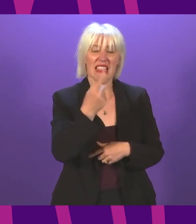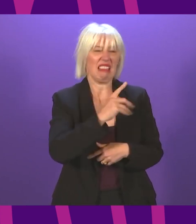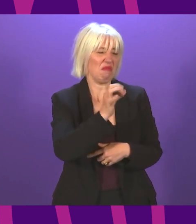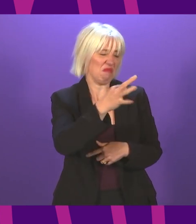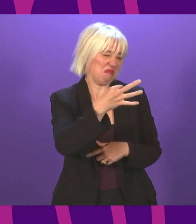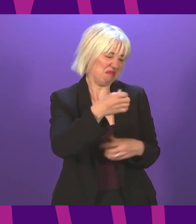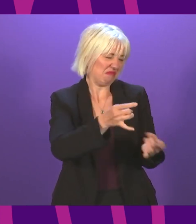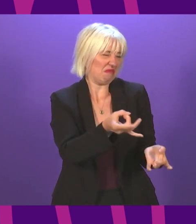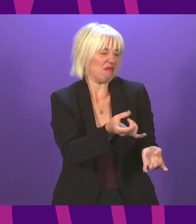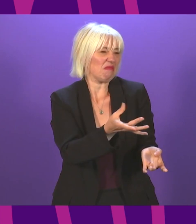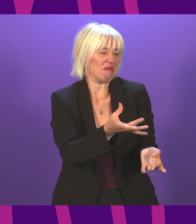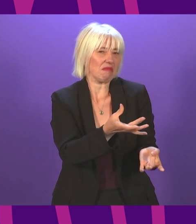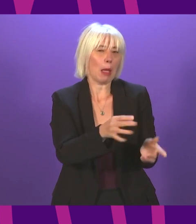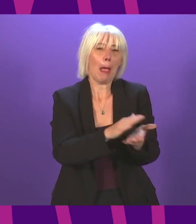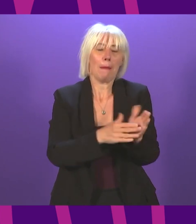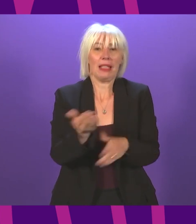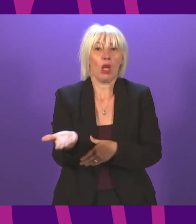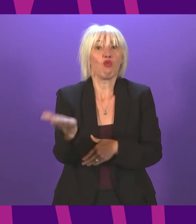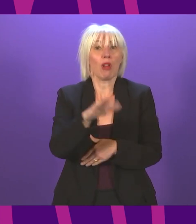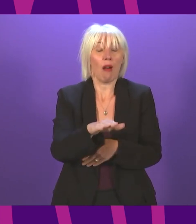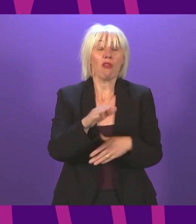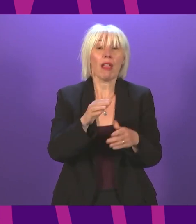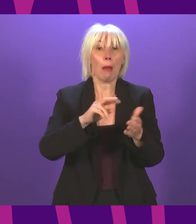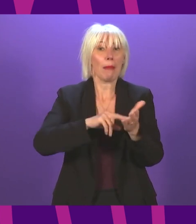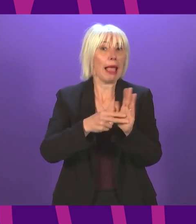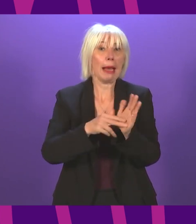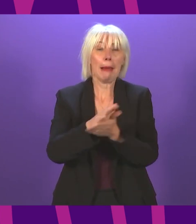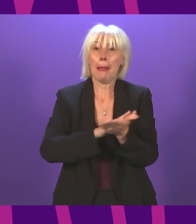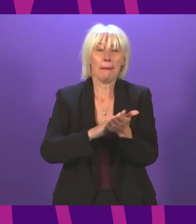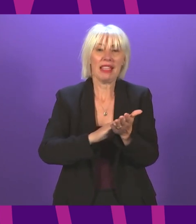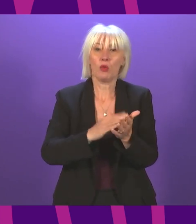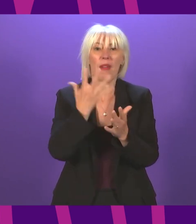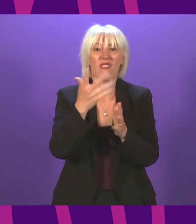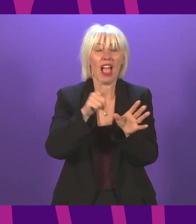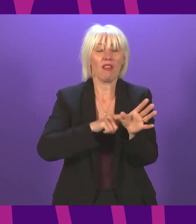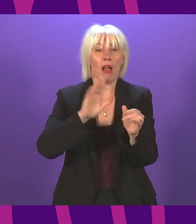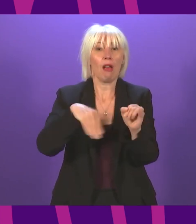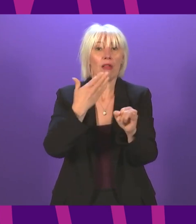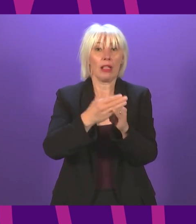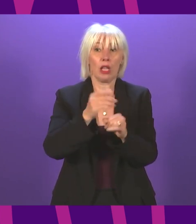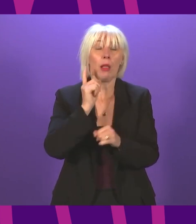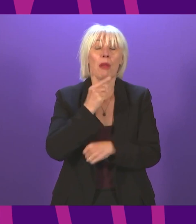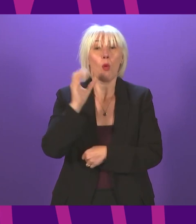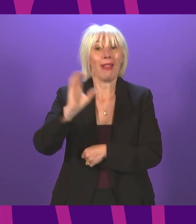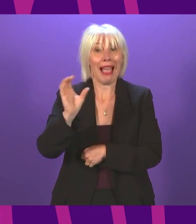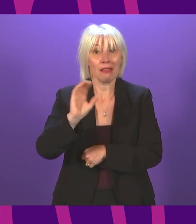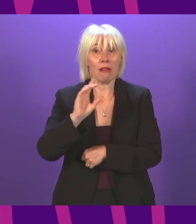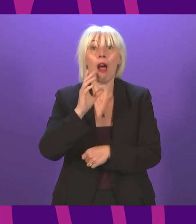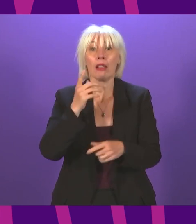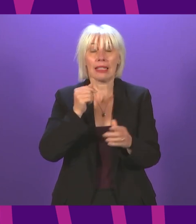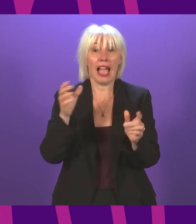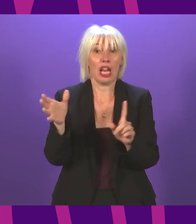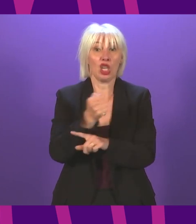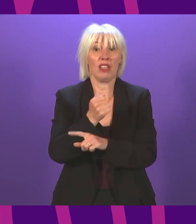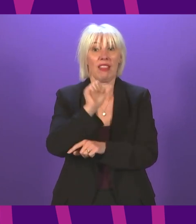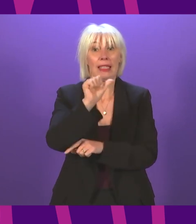that means that we won't meet the 62-day cancer standard for another five years. That's on top of it not being met for the past